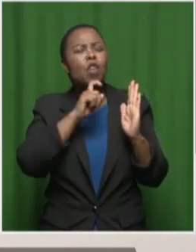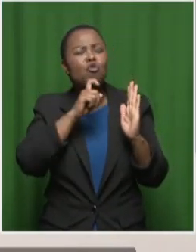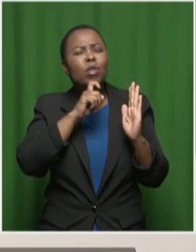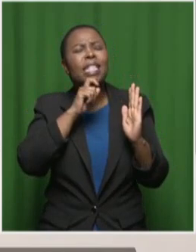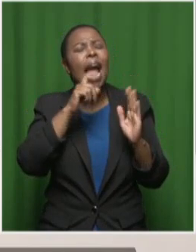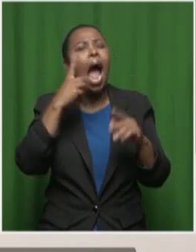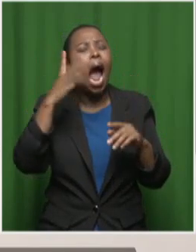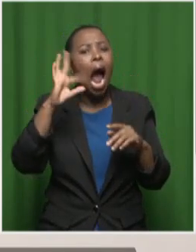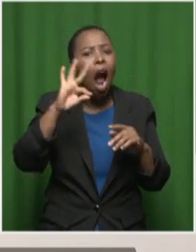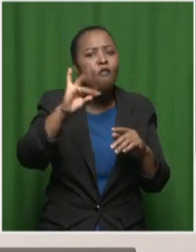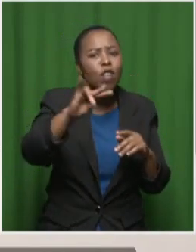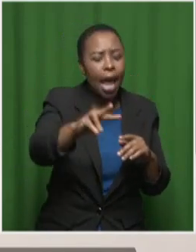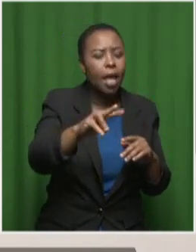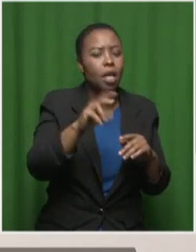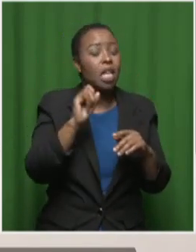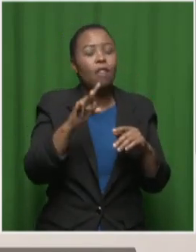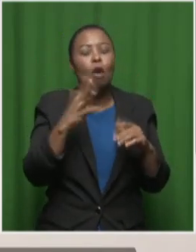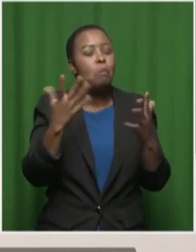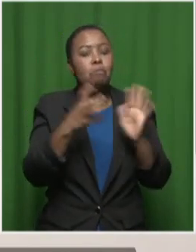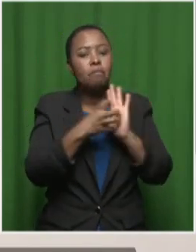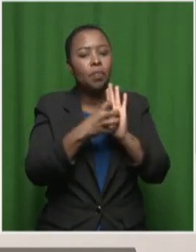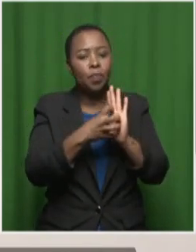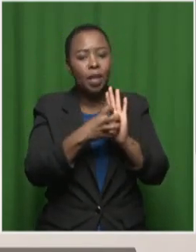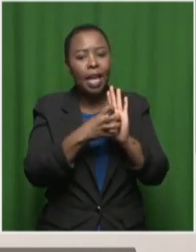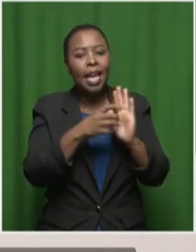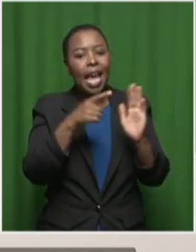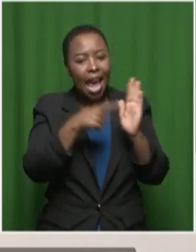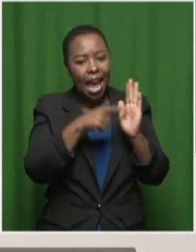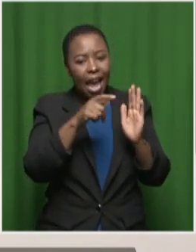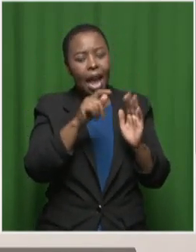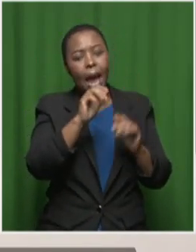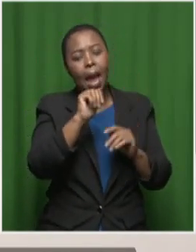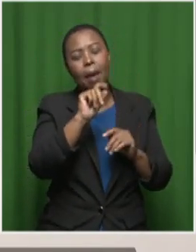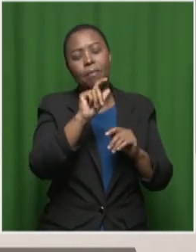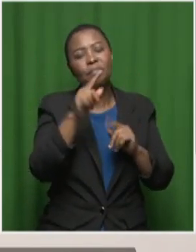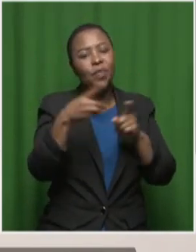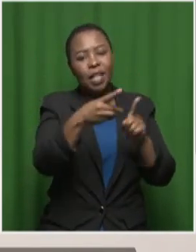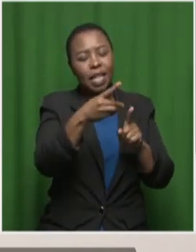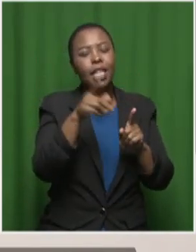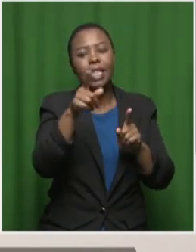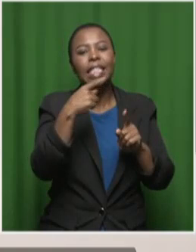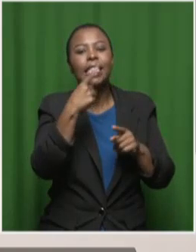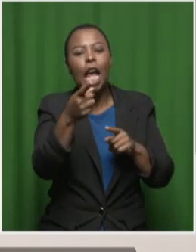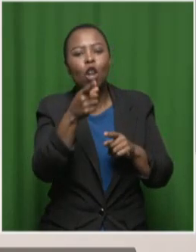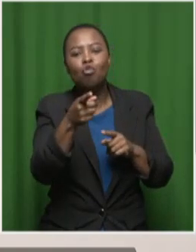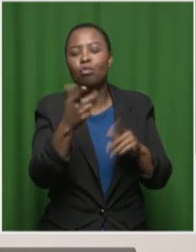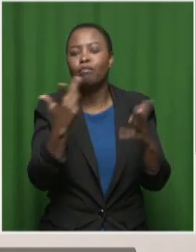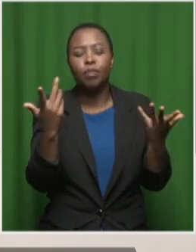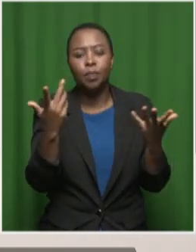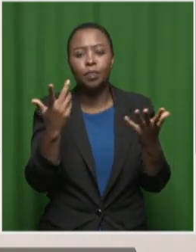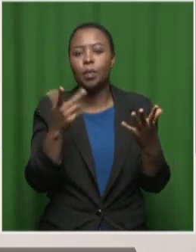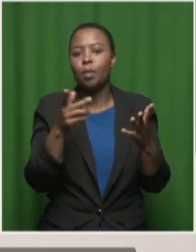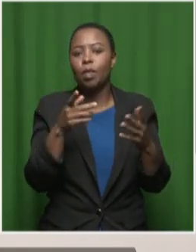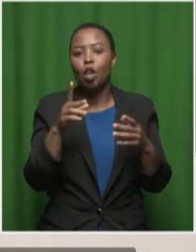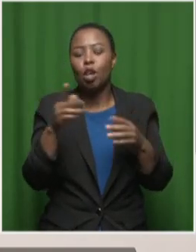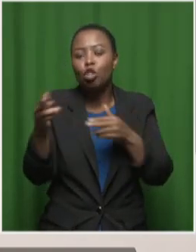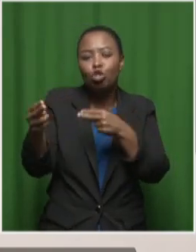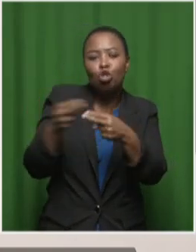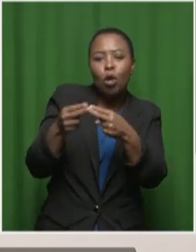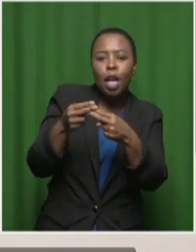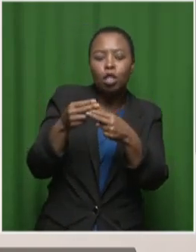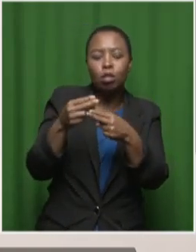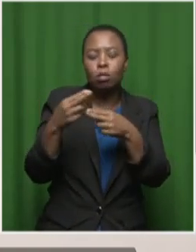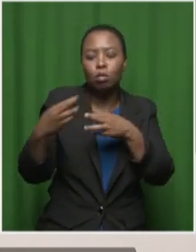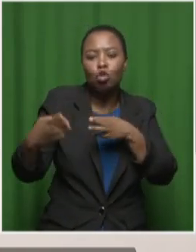So when you're using mapping, for example, that is pure AI at work when it tells you not just the shortest route, but one of the